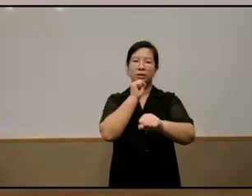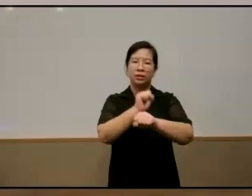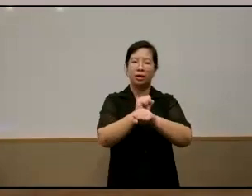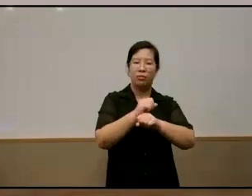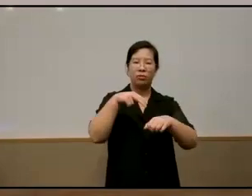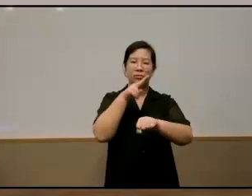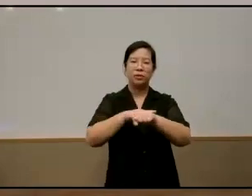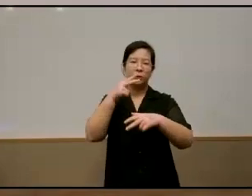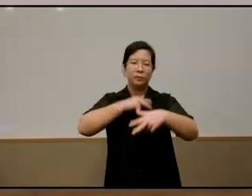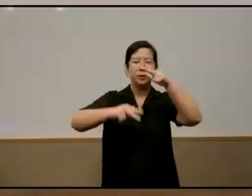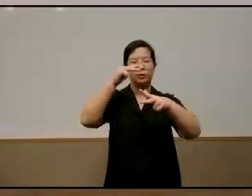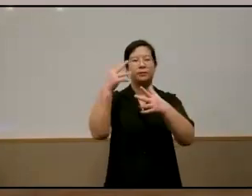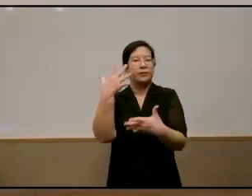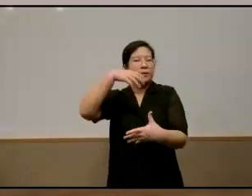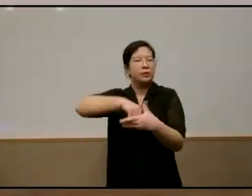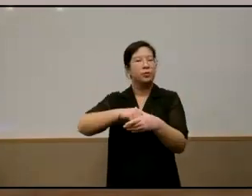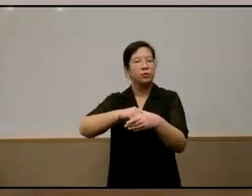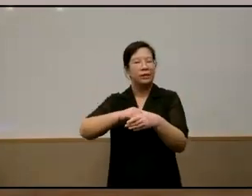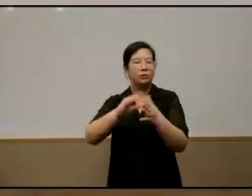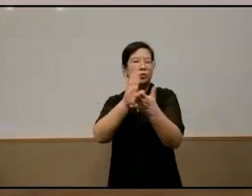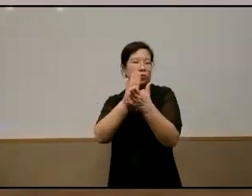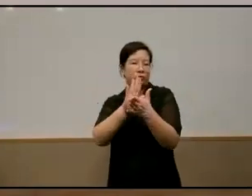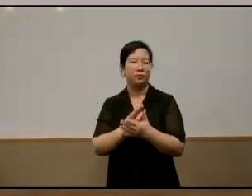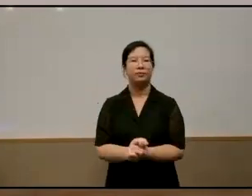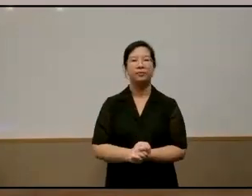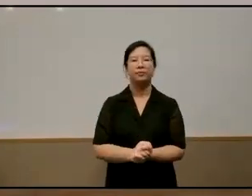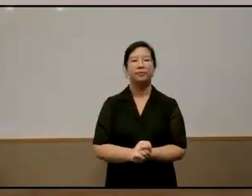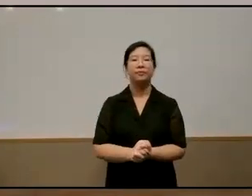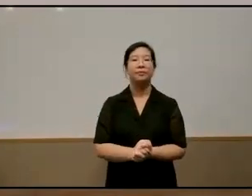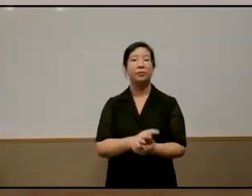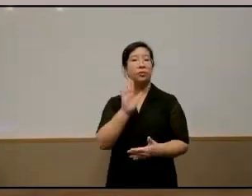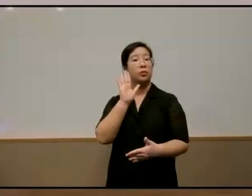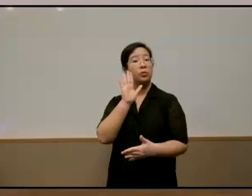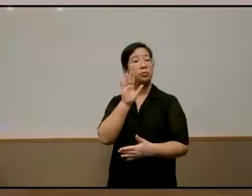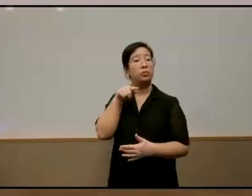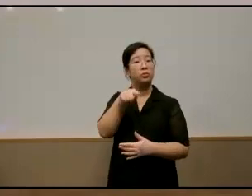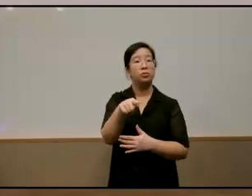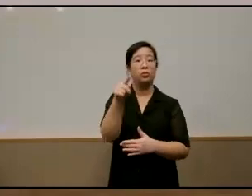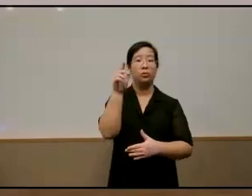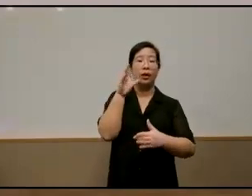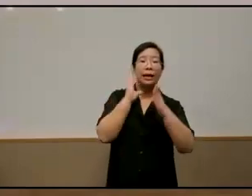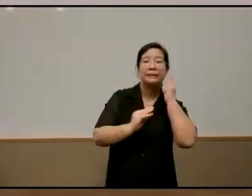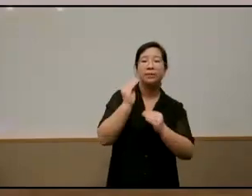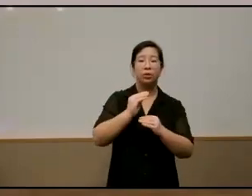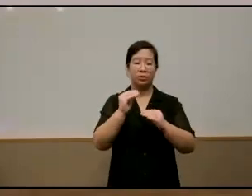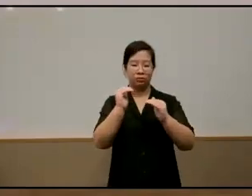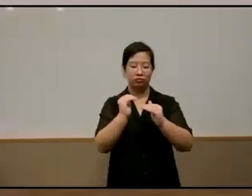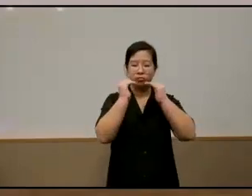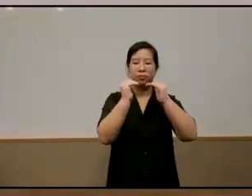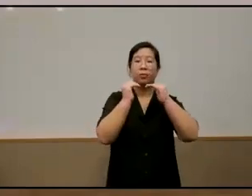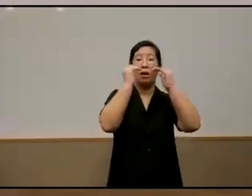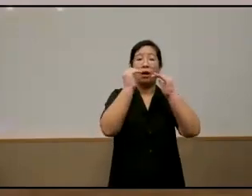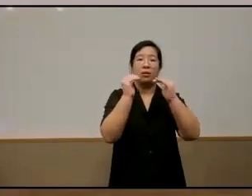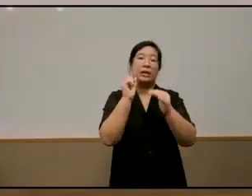aspirations including educational ones you will experience upward mobility if you apply yourself diligently